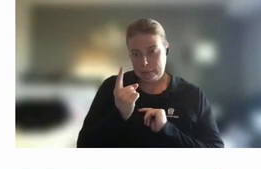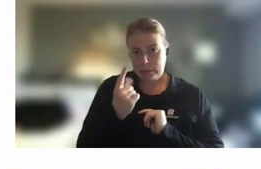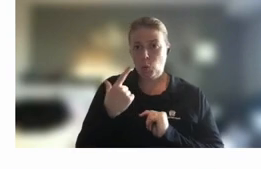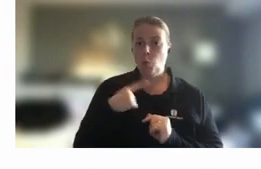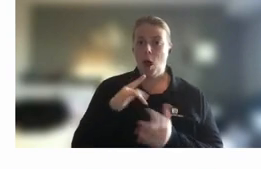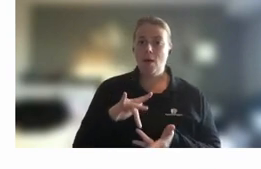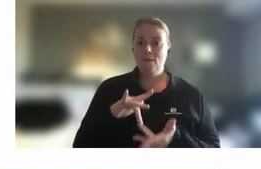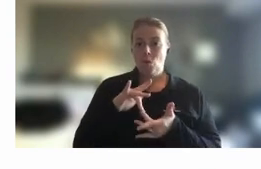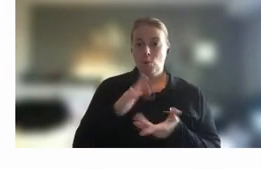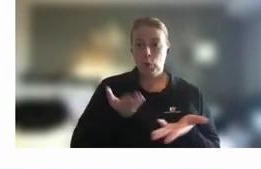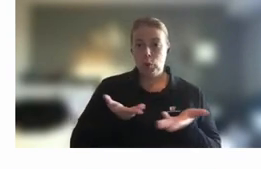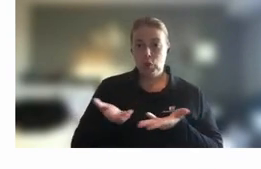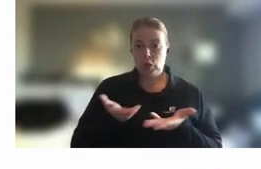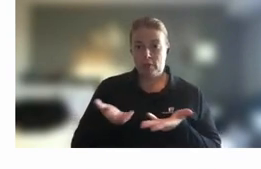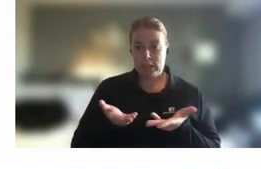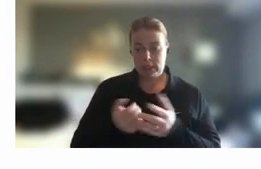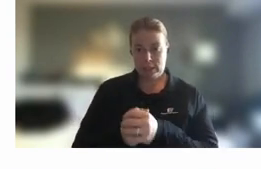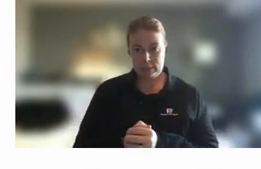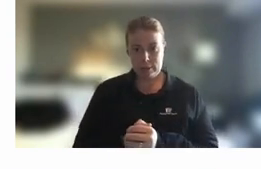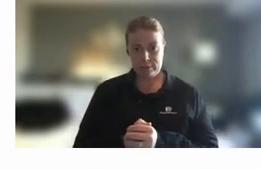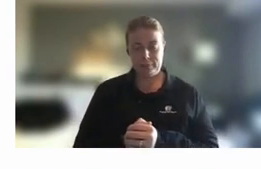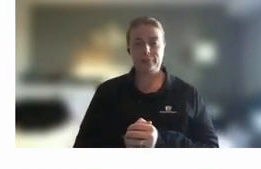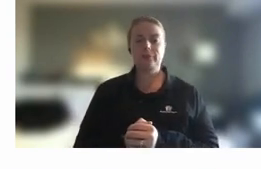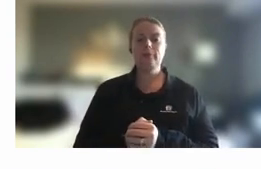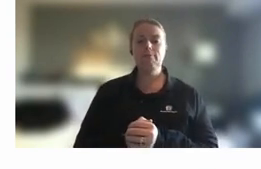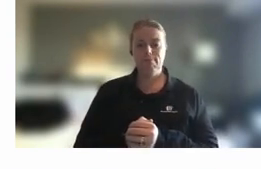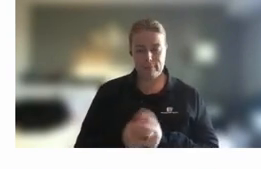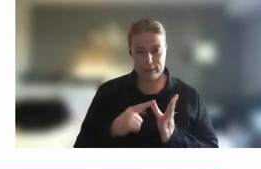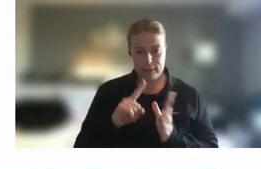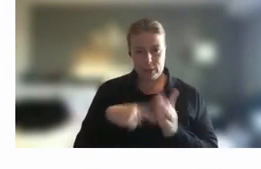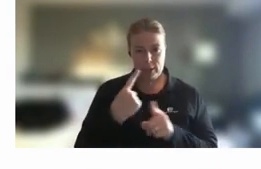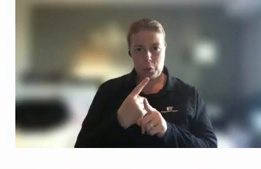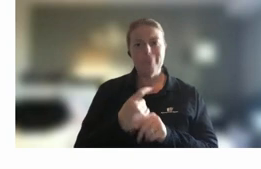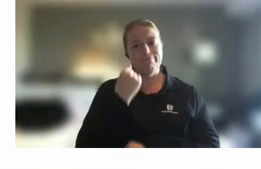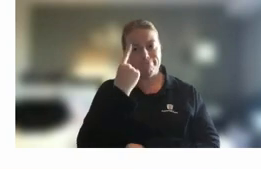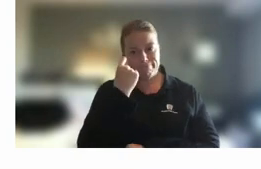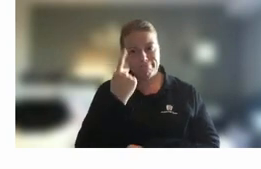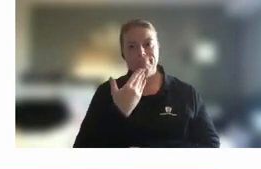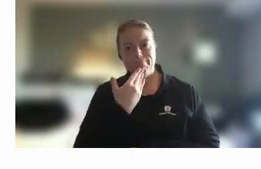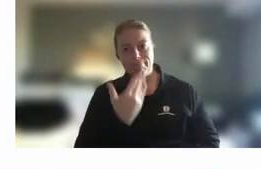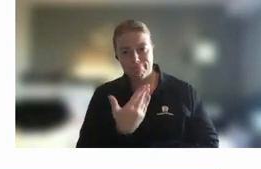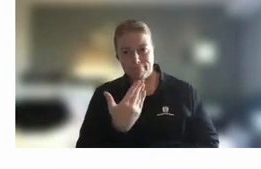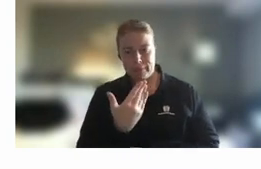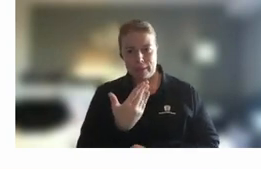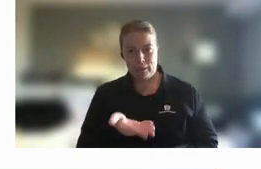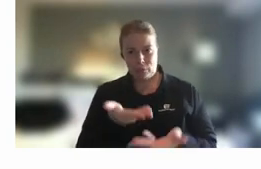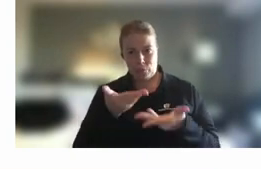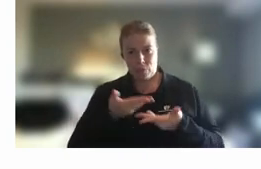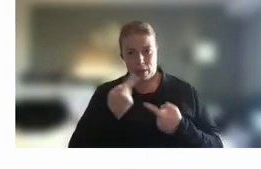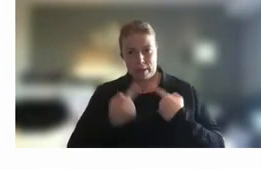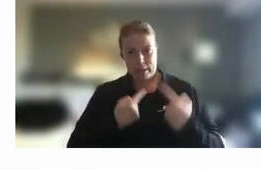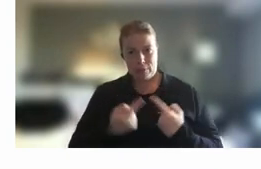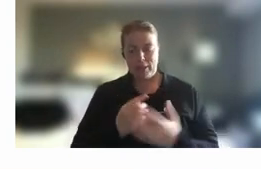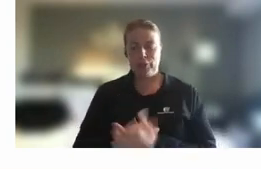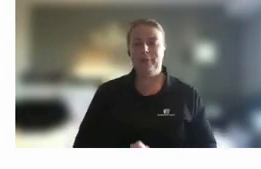service-wide bargain yeah that's understandable Shubo and thank you for providing the information that you could